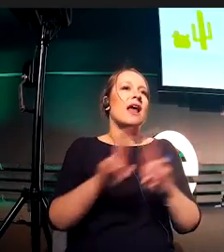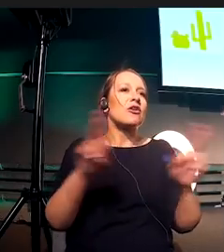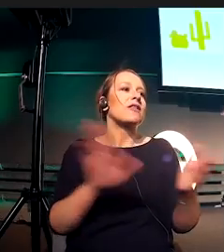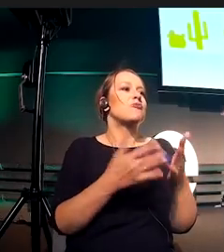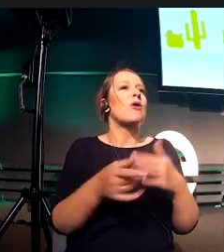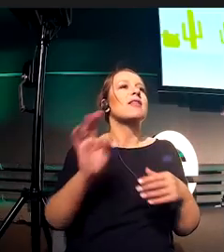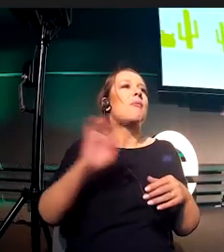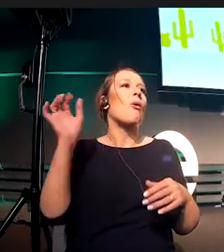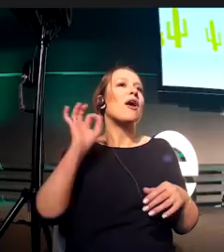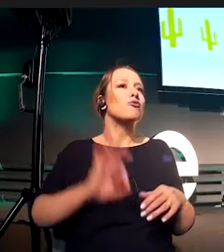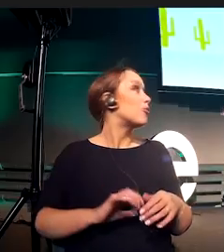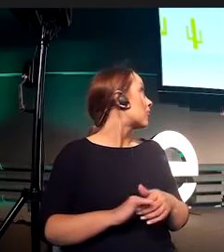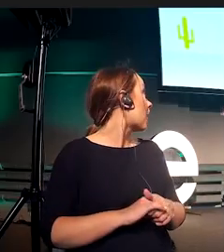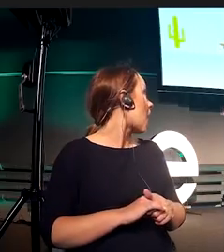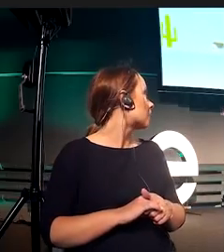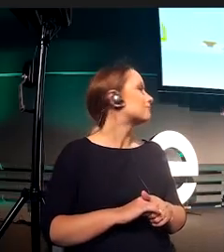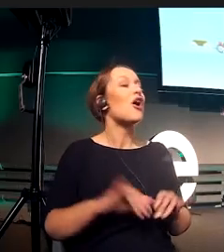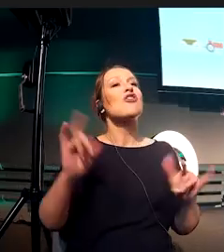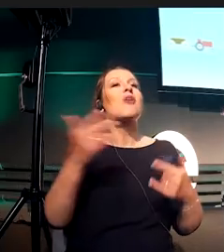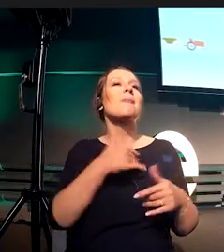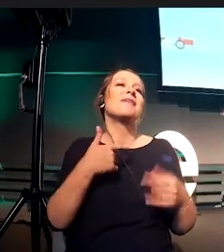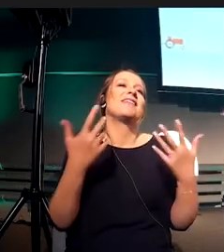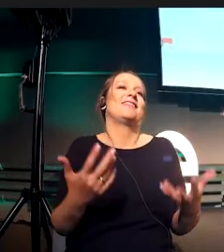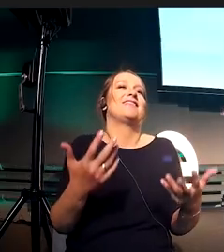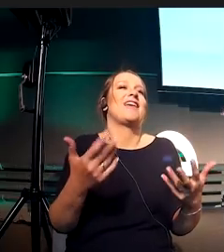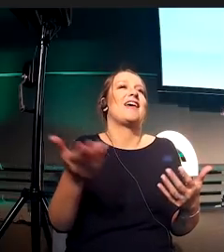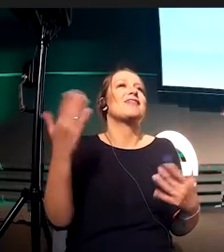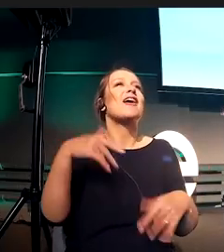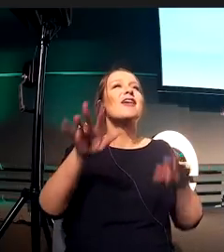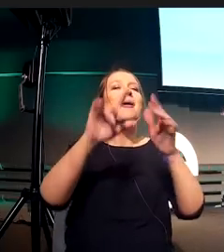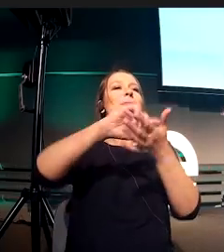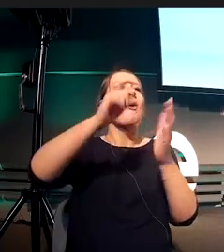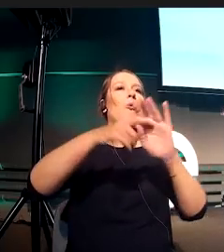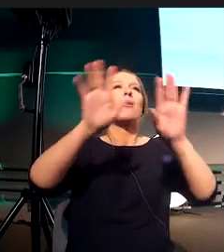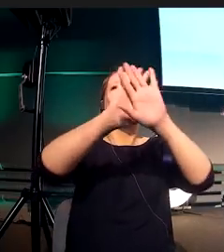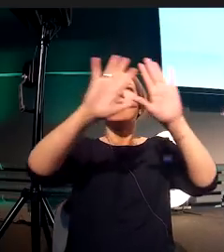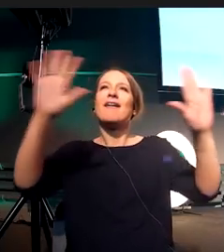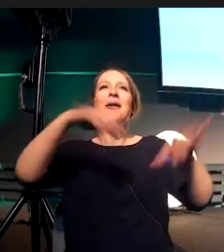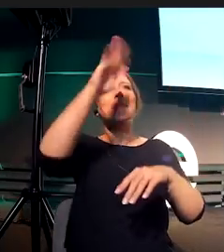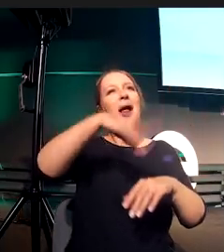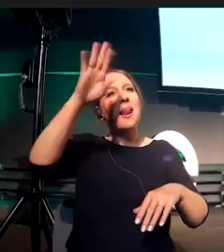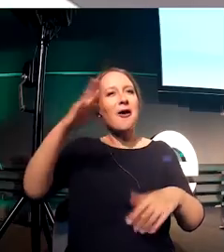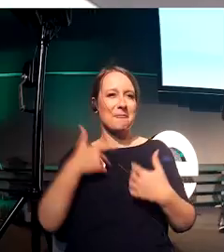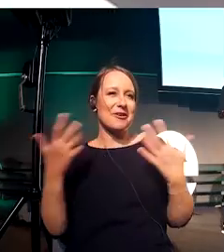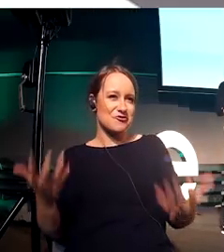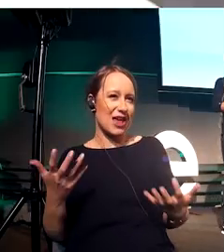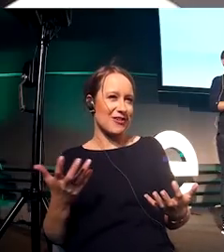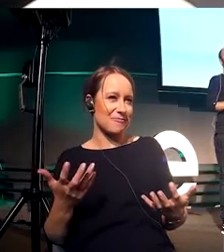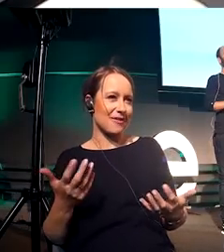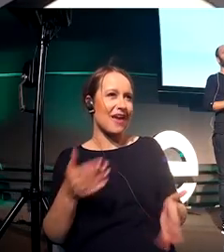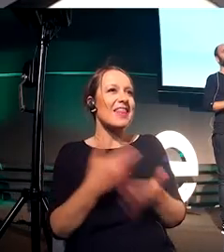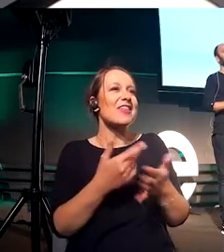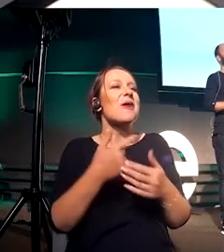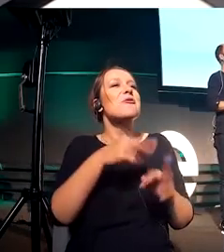wall. So we built her all kinds of different stickers that are all combined with color and the sizes. And I'm not an